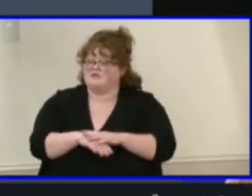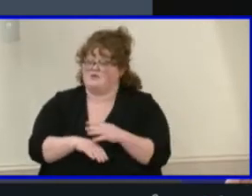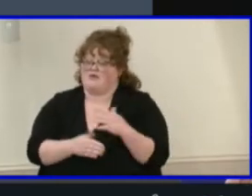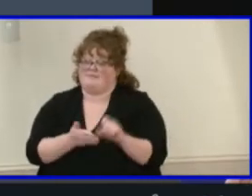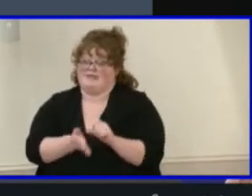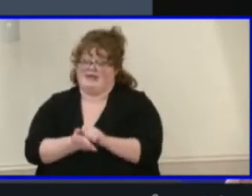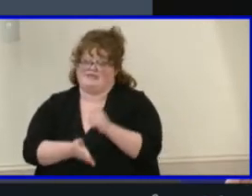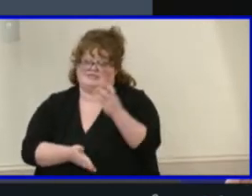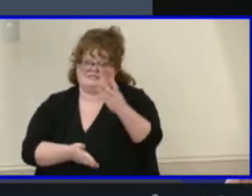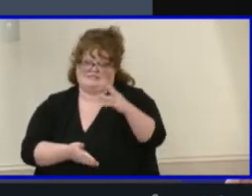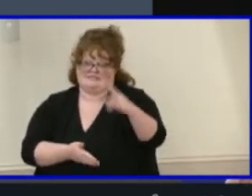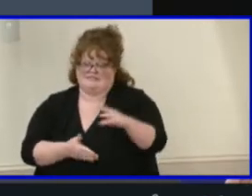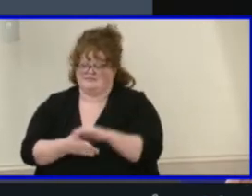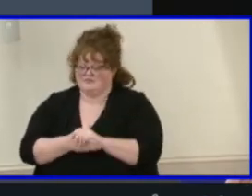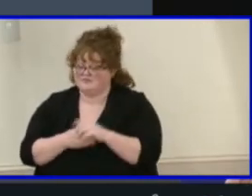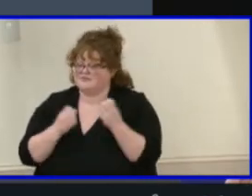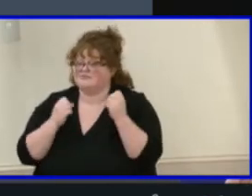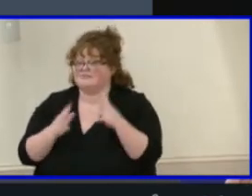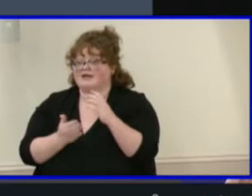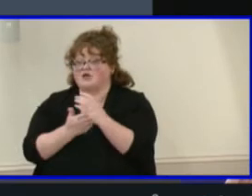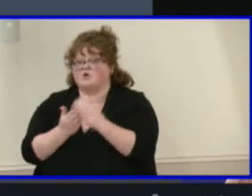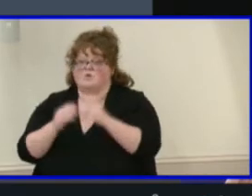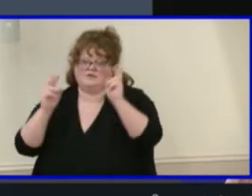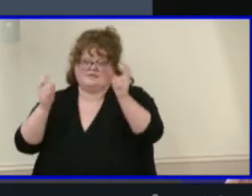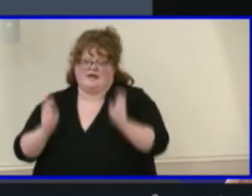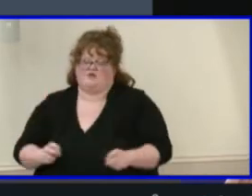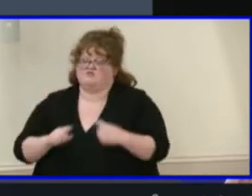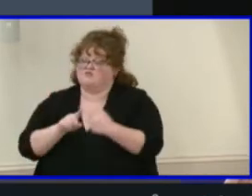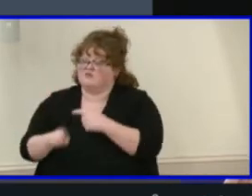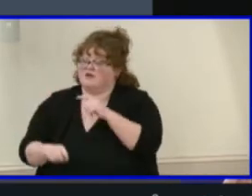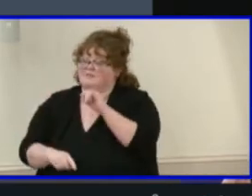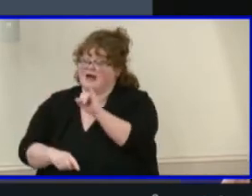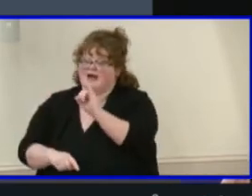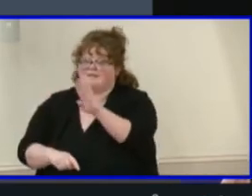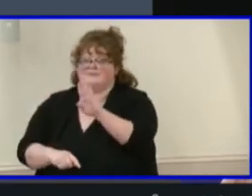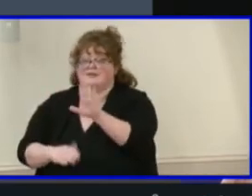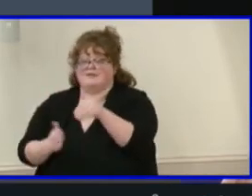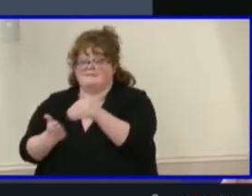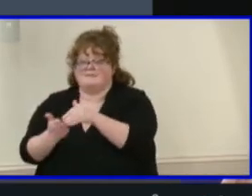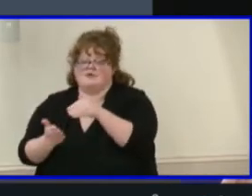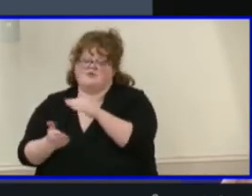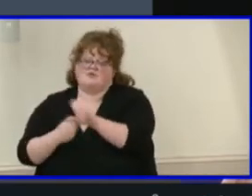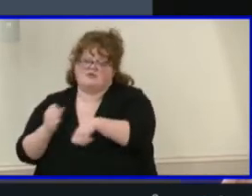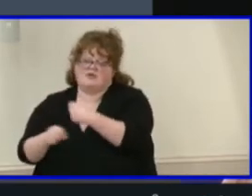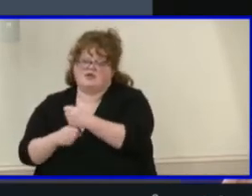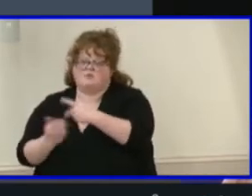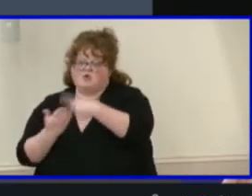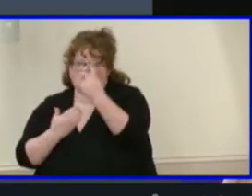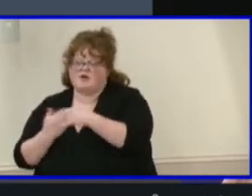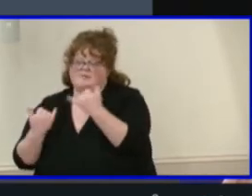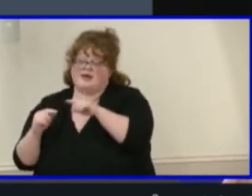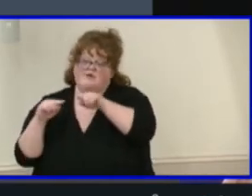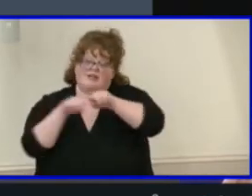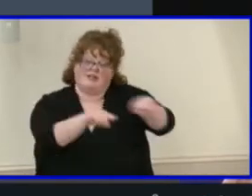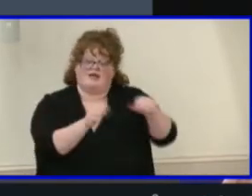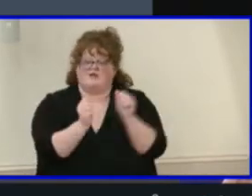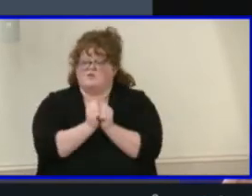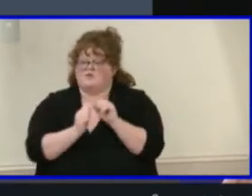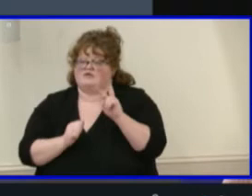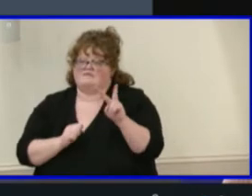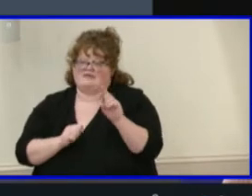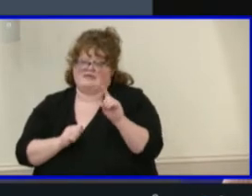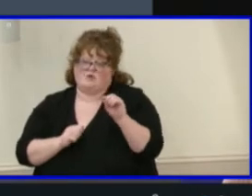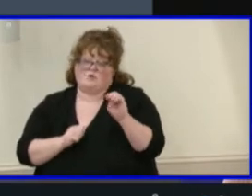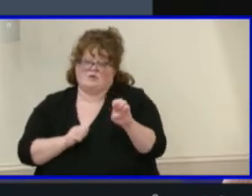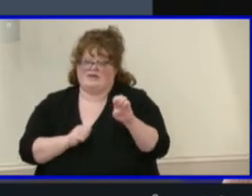A number of course titles in the International Baccalaureate Middle Years Program were updated to align with VDOE titles. Two